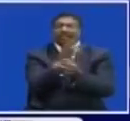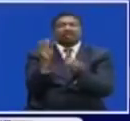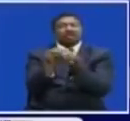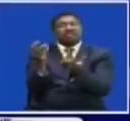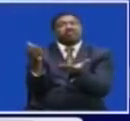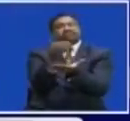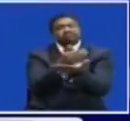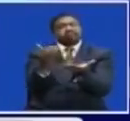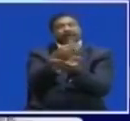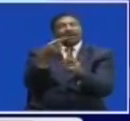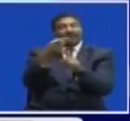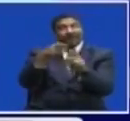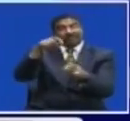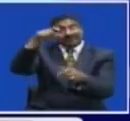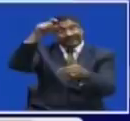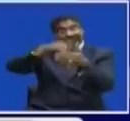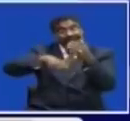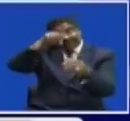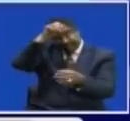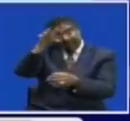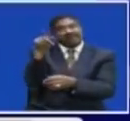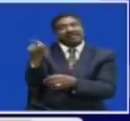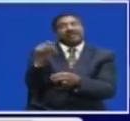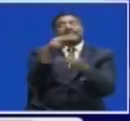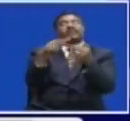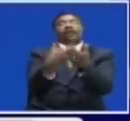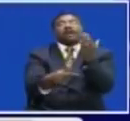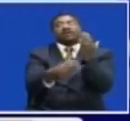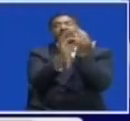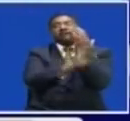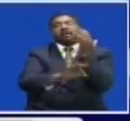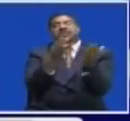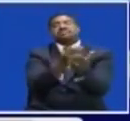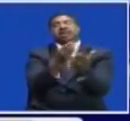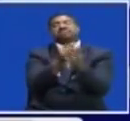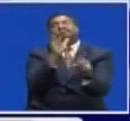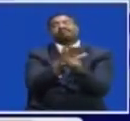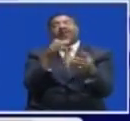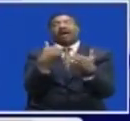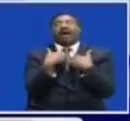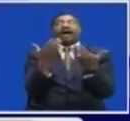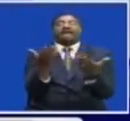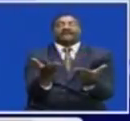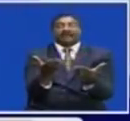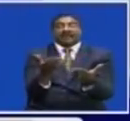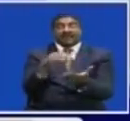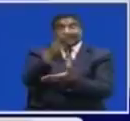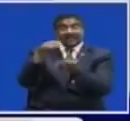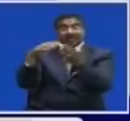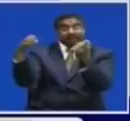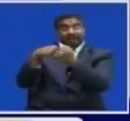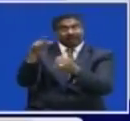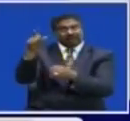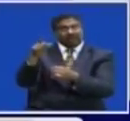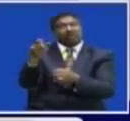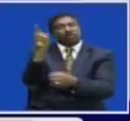more mineral royalties Which has translated into more foreign exchange on the market She says this has given the central bank more foreign